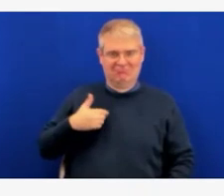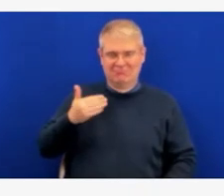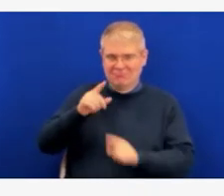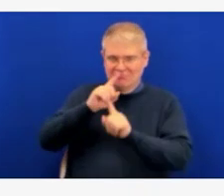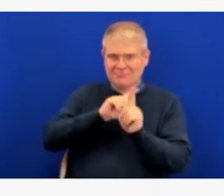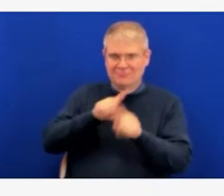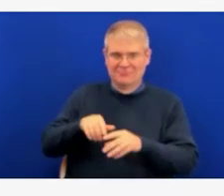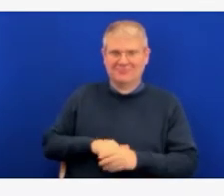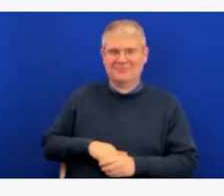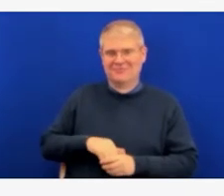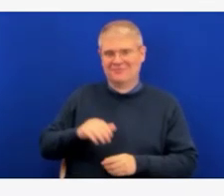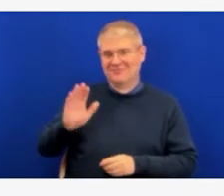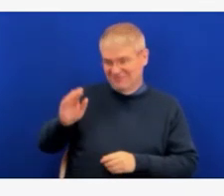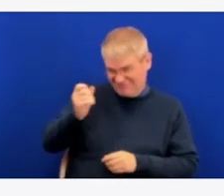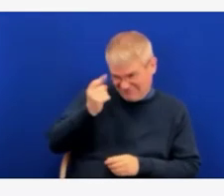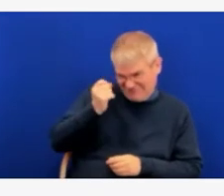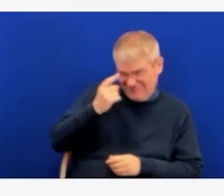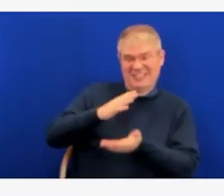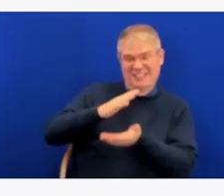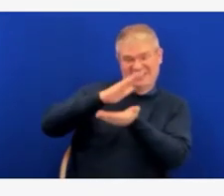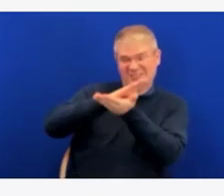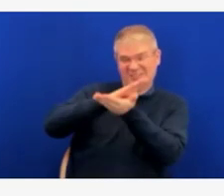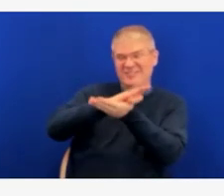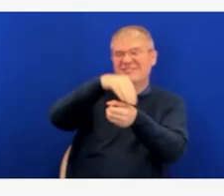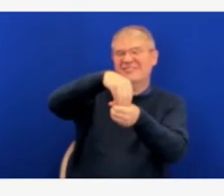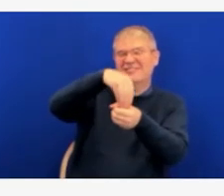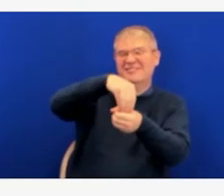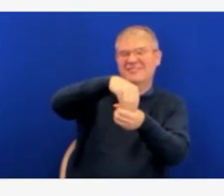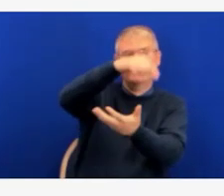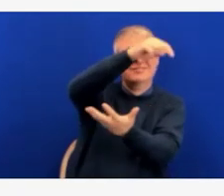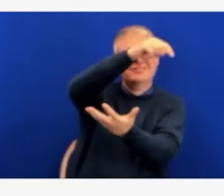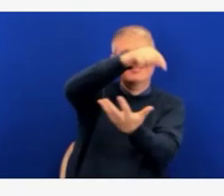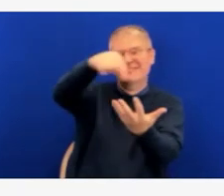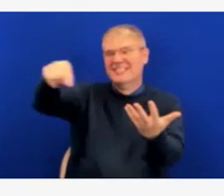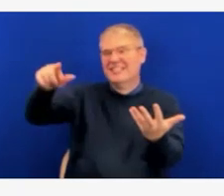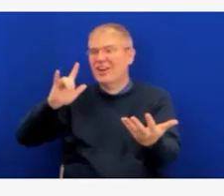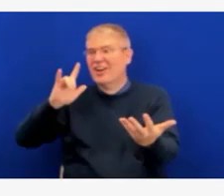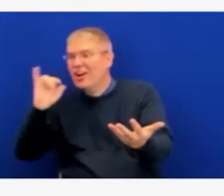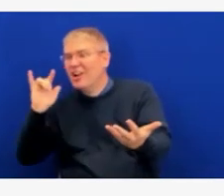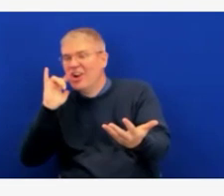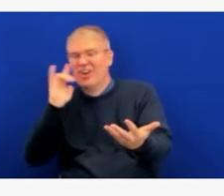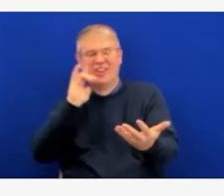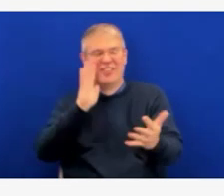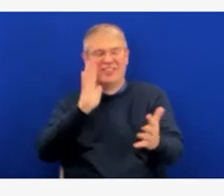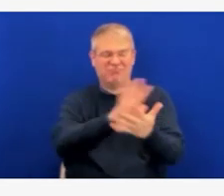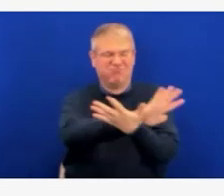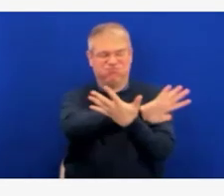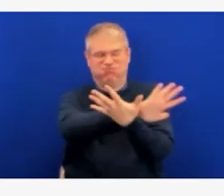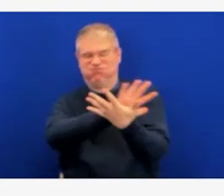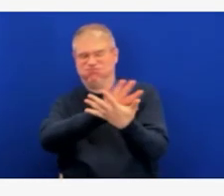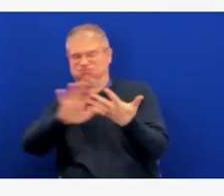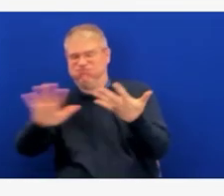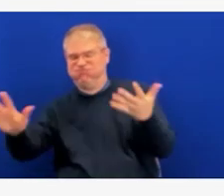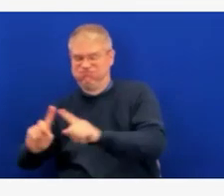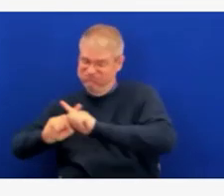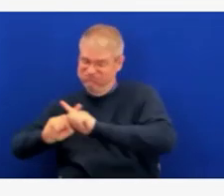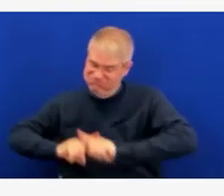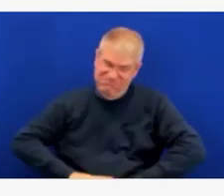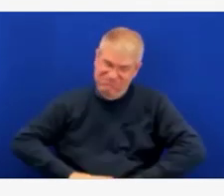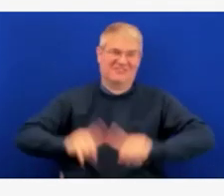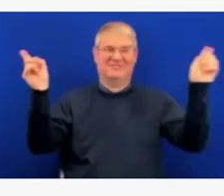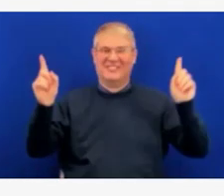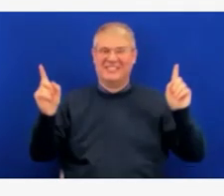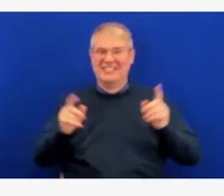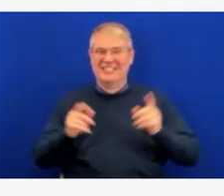every school, which is exactly why we started this program, was to make sure that every school had the opportunity to design a program specifically for them.